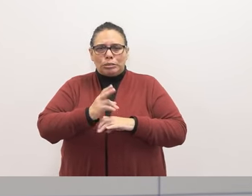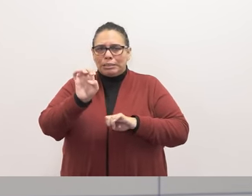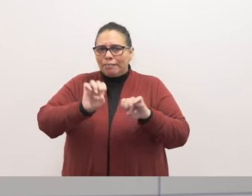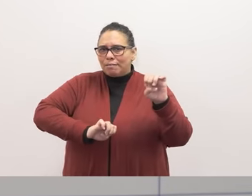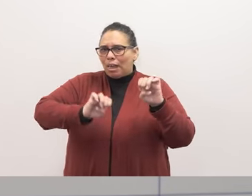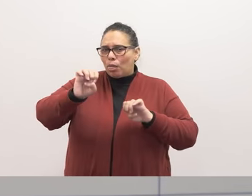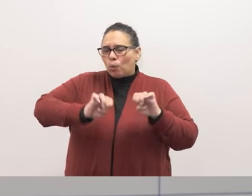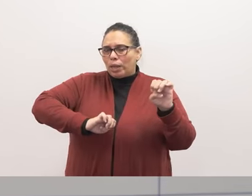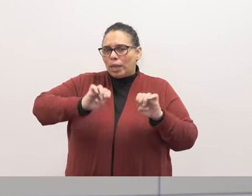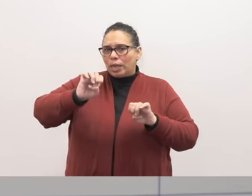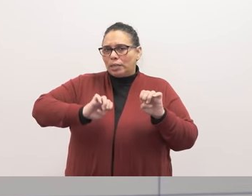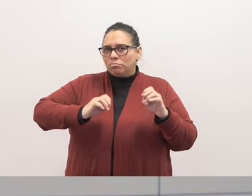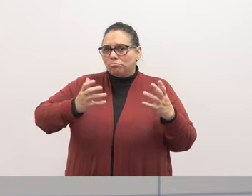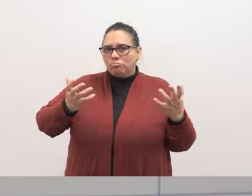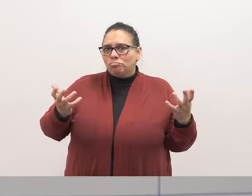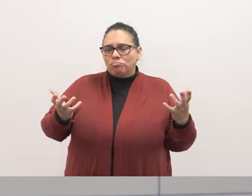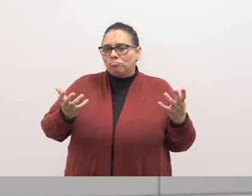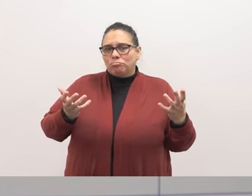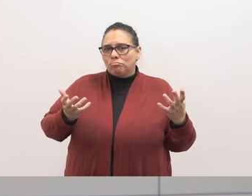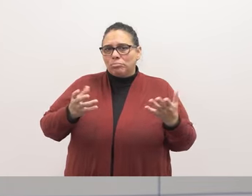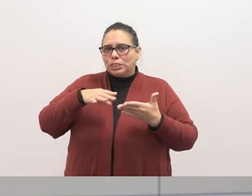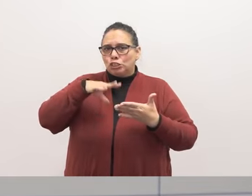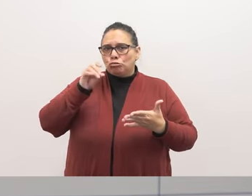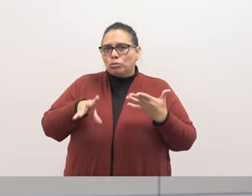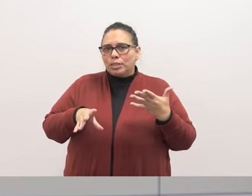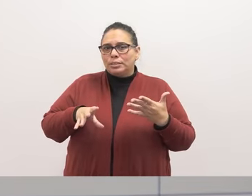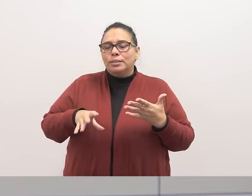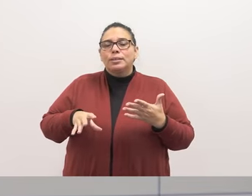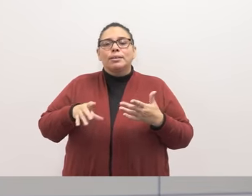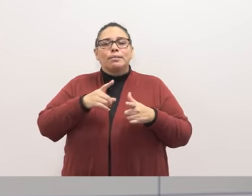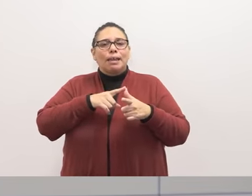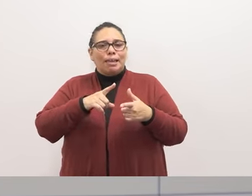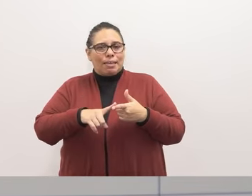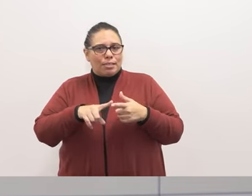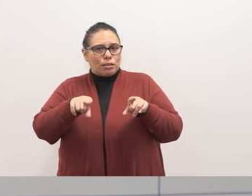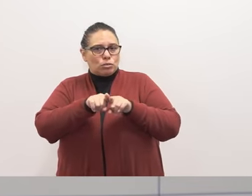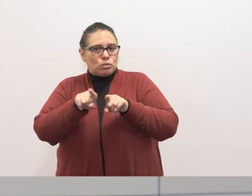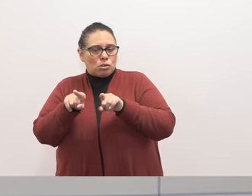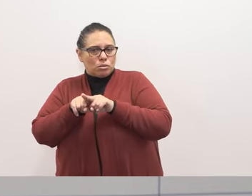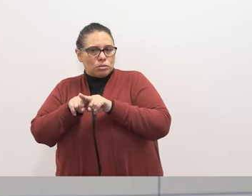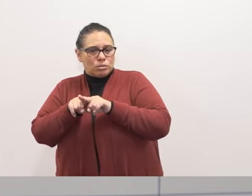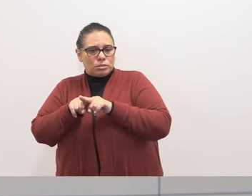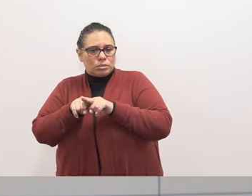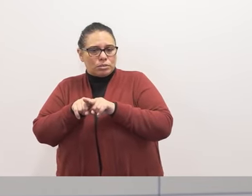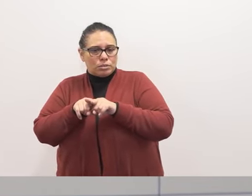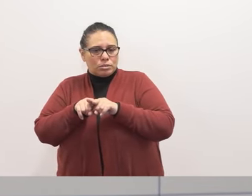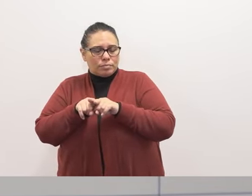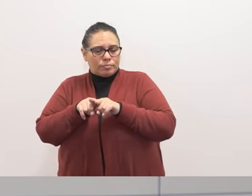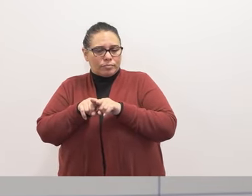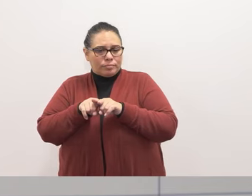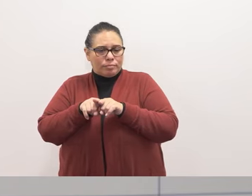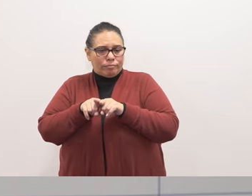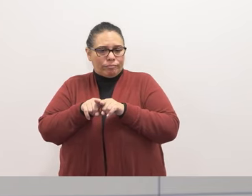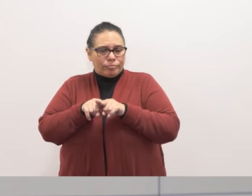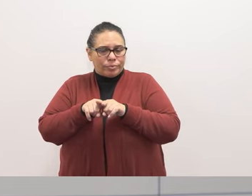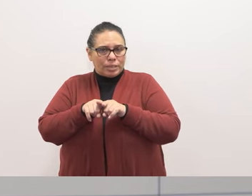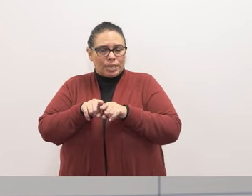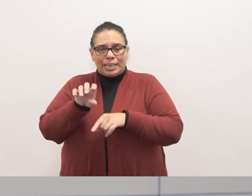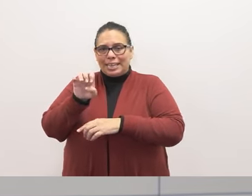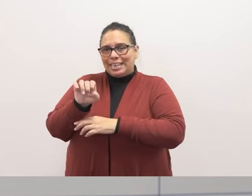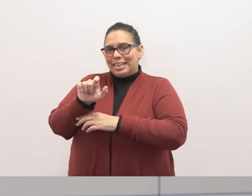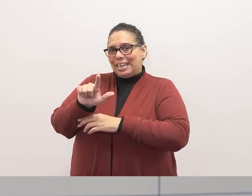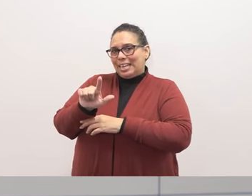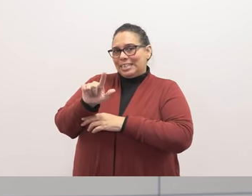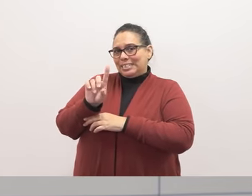students? And then there's also there that ELD